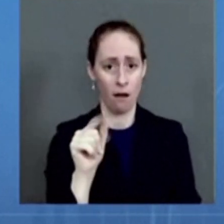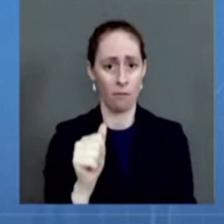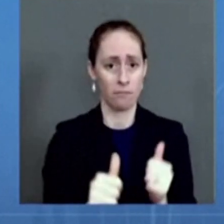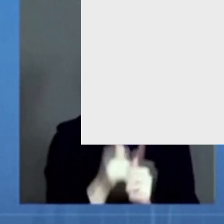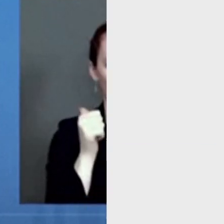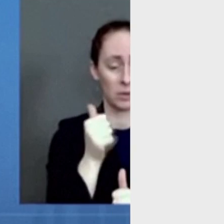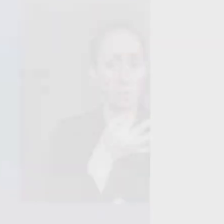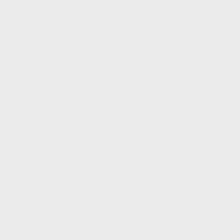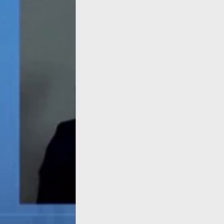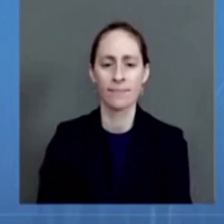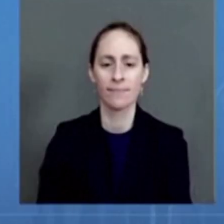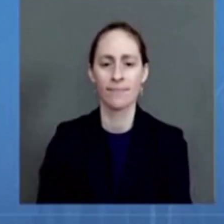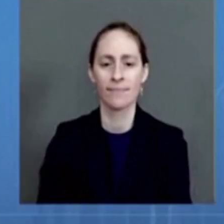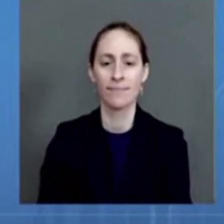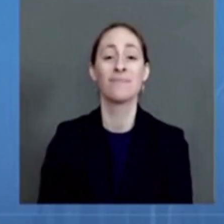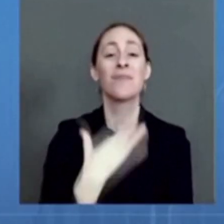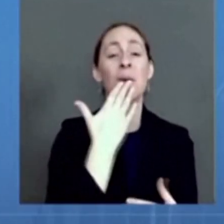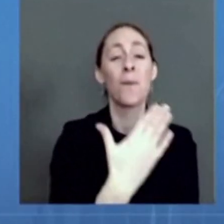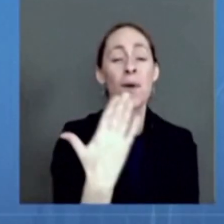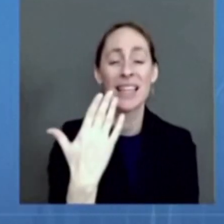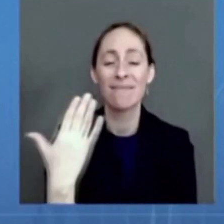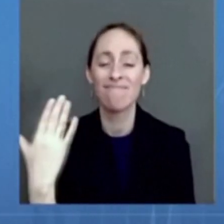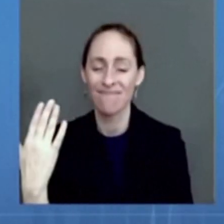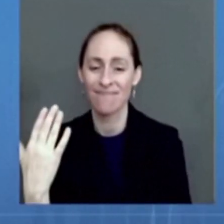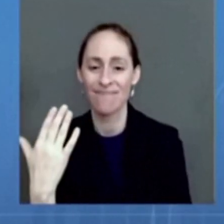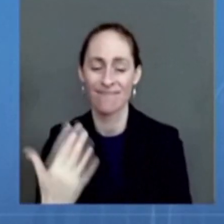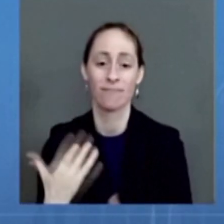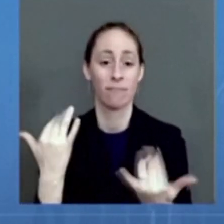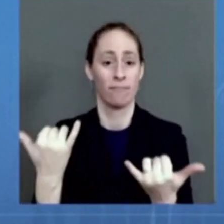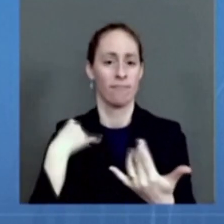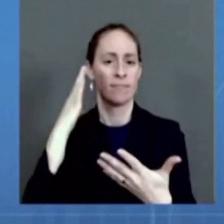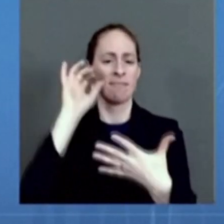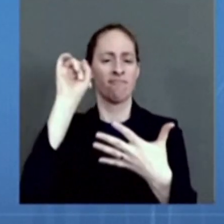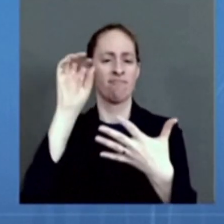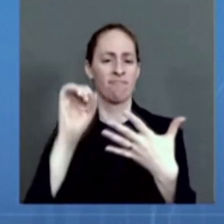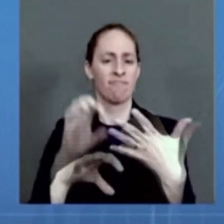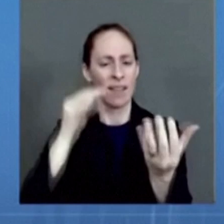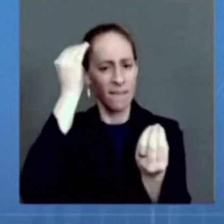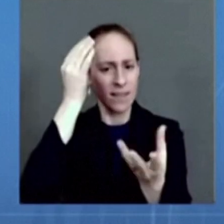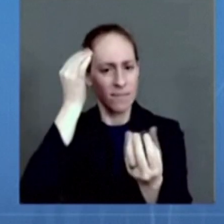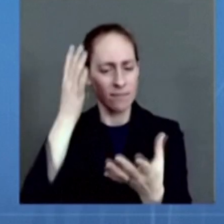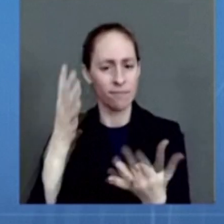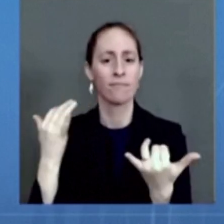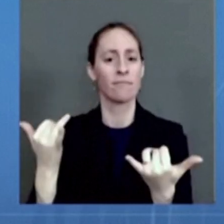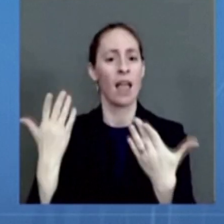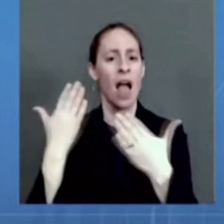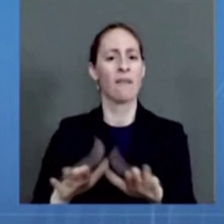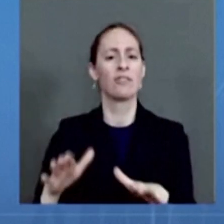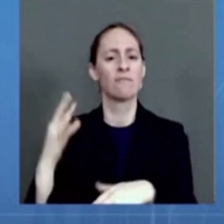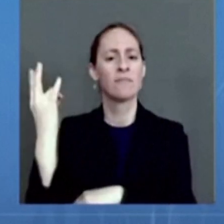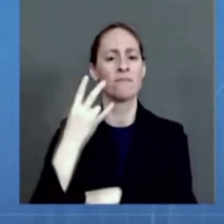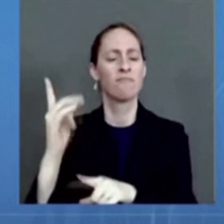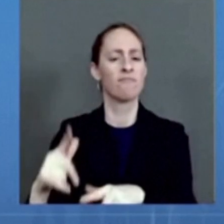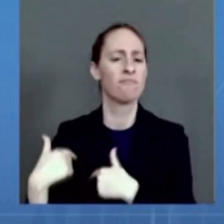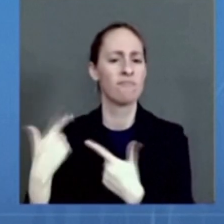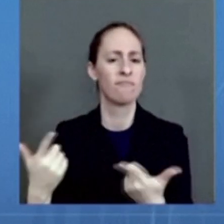in the coming weeks. The current seven-day daily average of cases is at about 119,500 per day. The